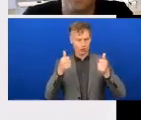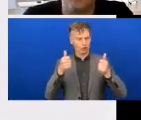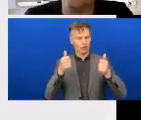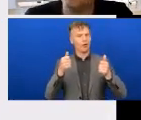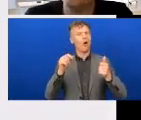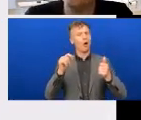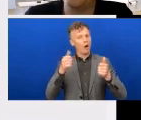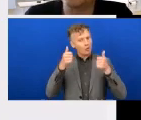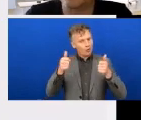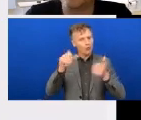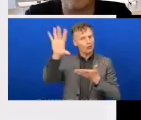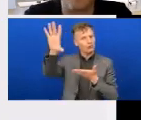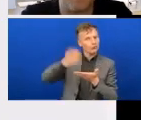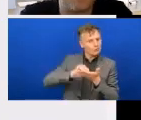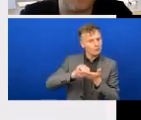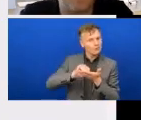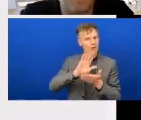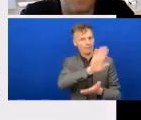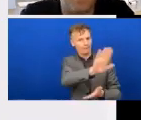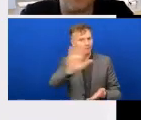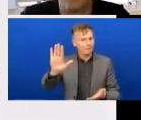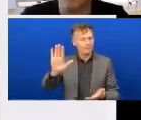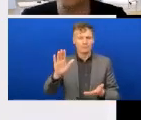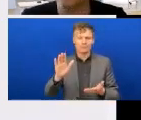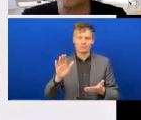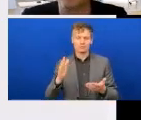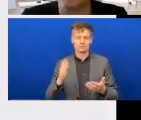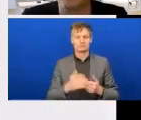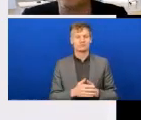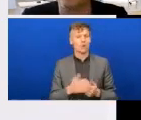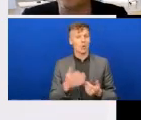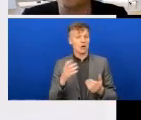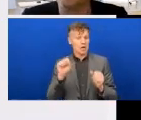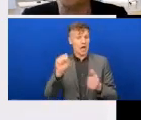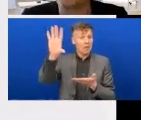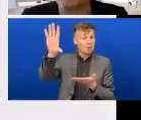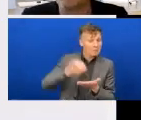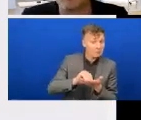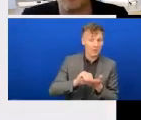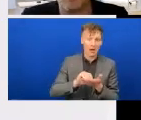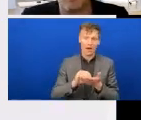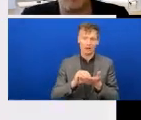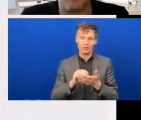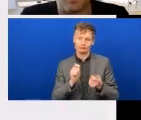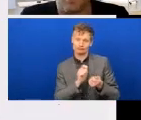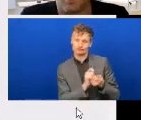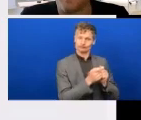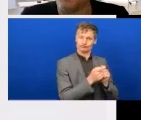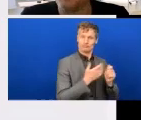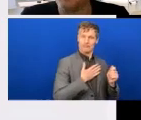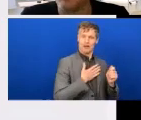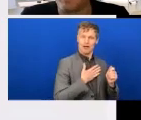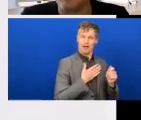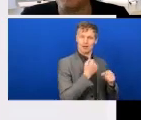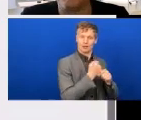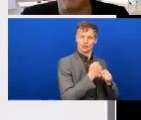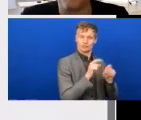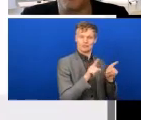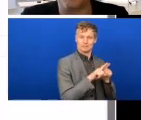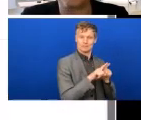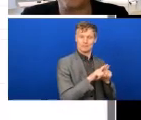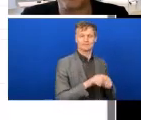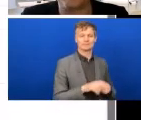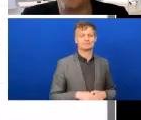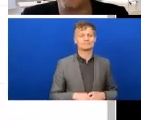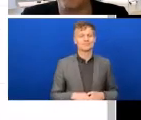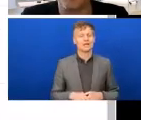worked well and whether there are things that can be replicated in your own organisations as well. I am conscious that that is very